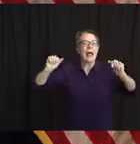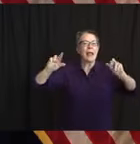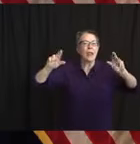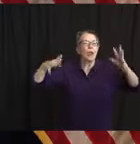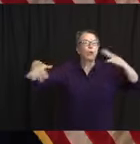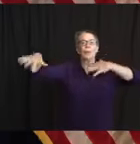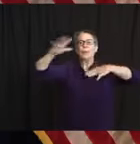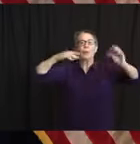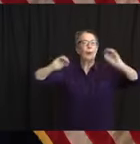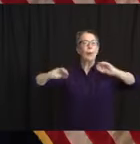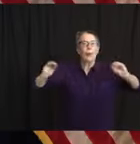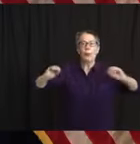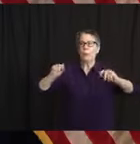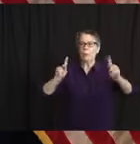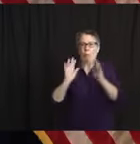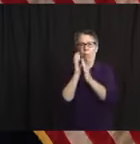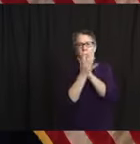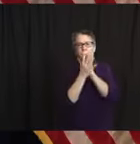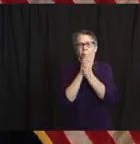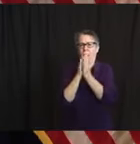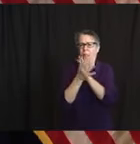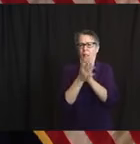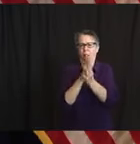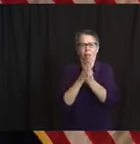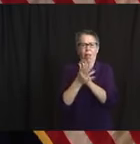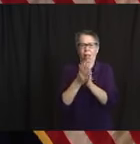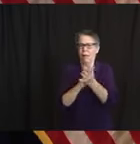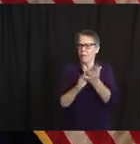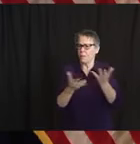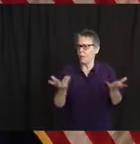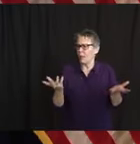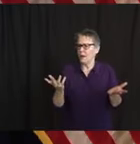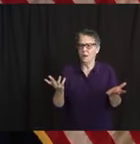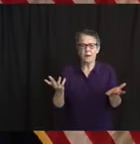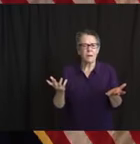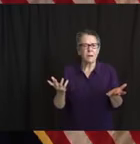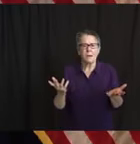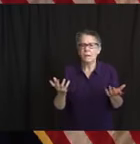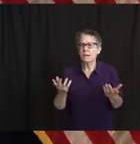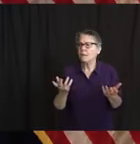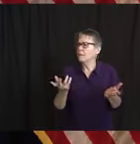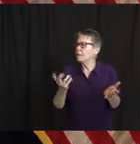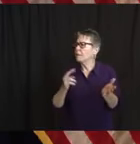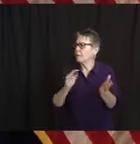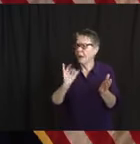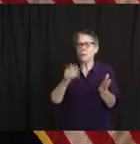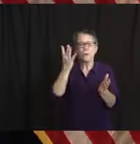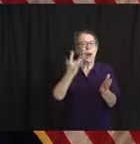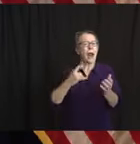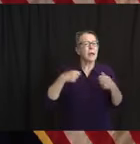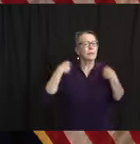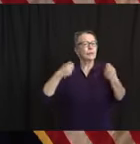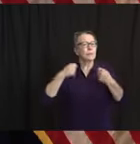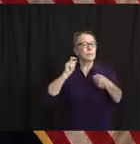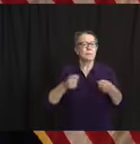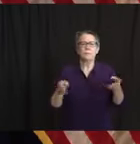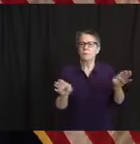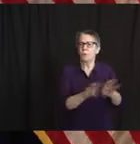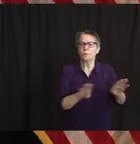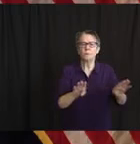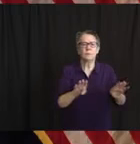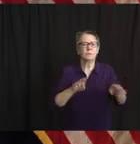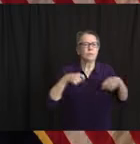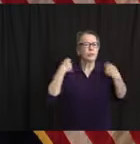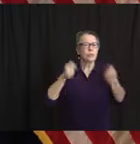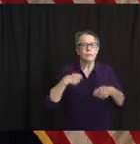dining. Do we want to be there? Will we get there? Please, God, yes. But we're not there today, and we just have to repeat that. This is not just